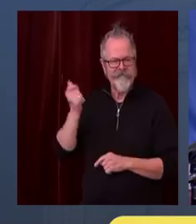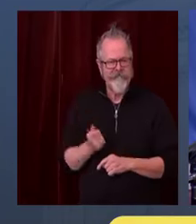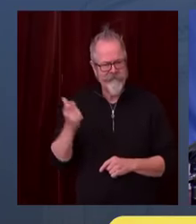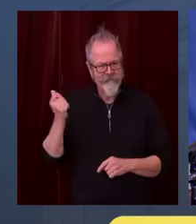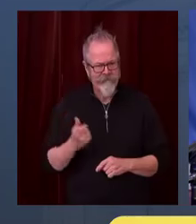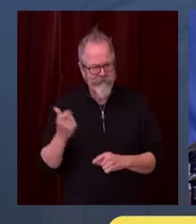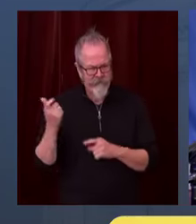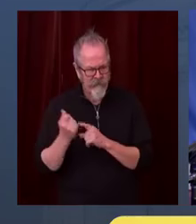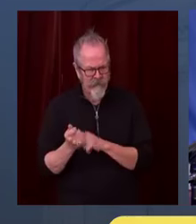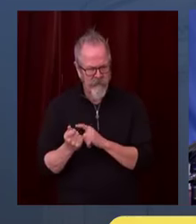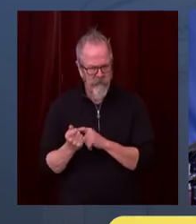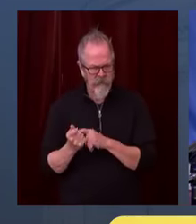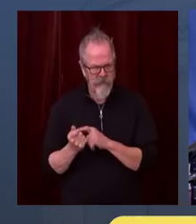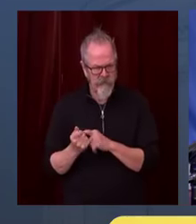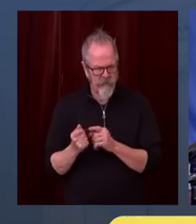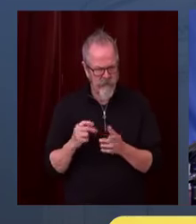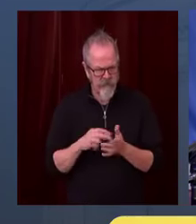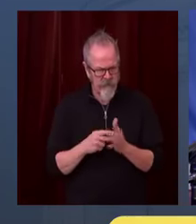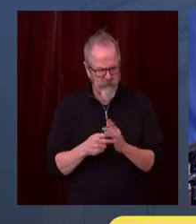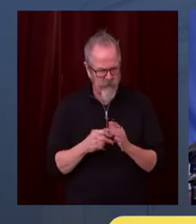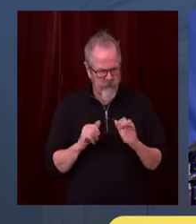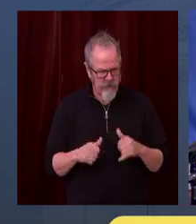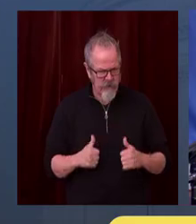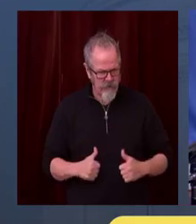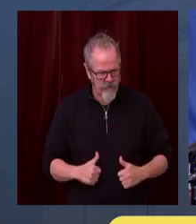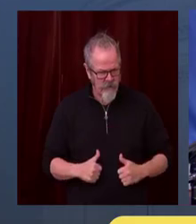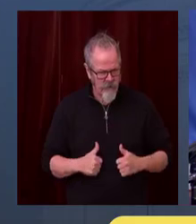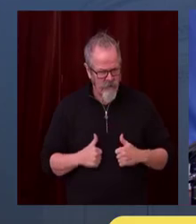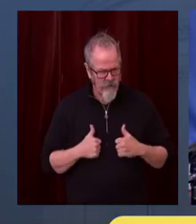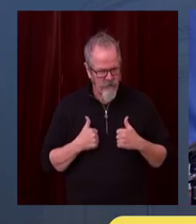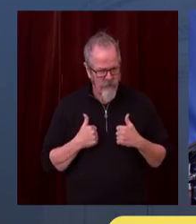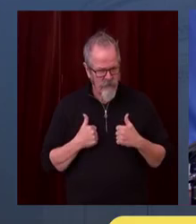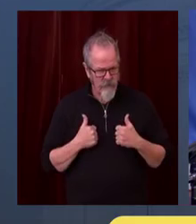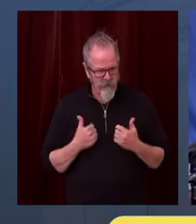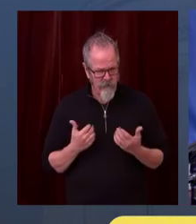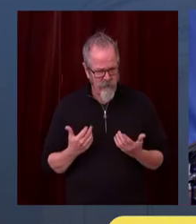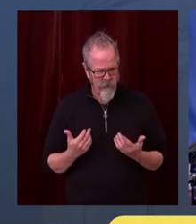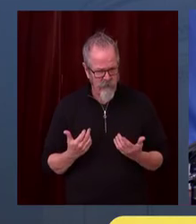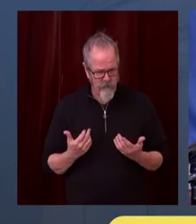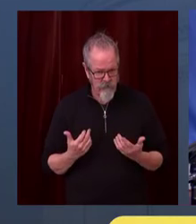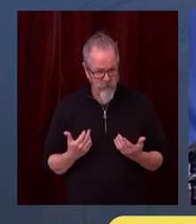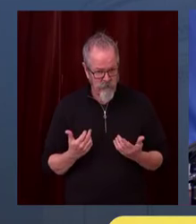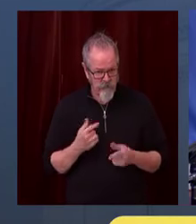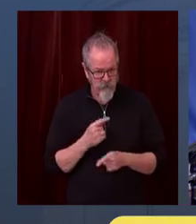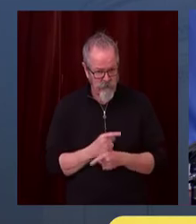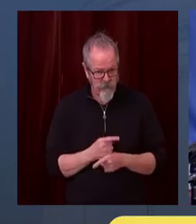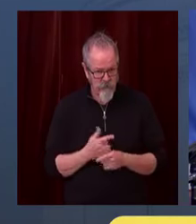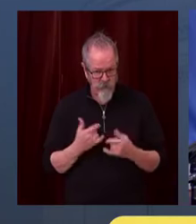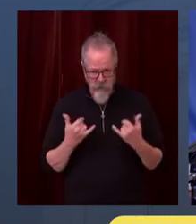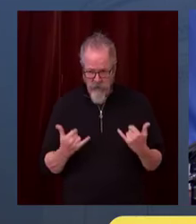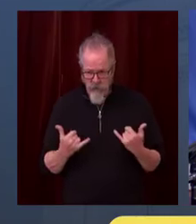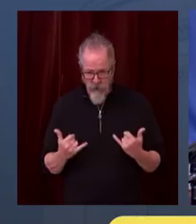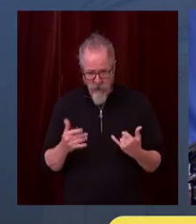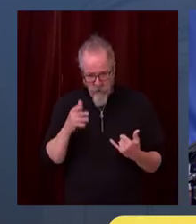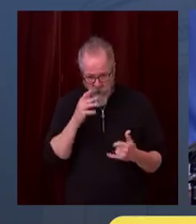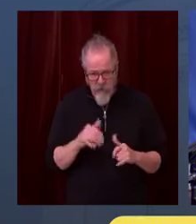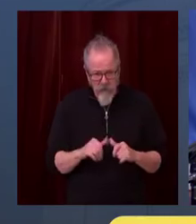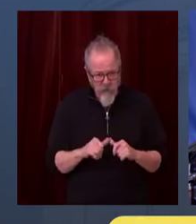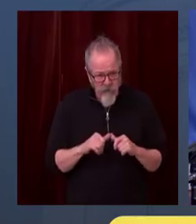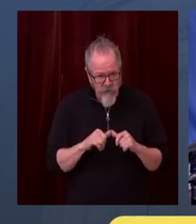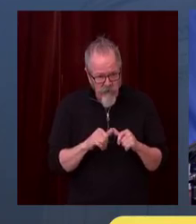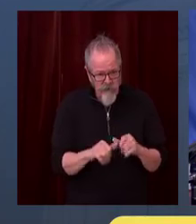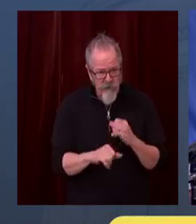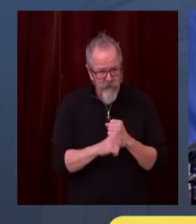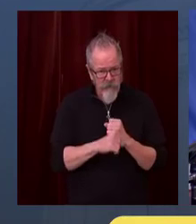that? Might it include an extension of the eviction moratorium? Well, an extension of the eviction moratorium, as you know.